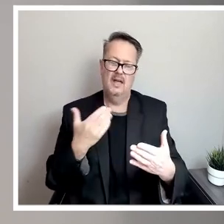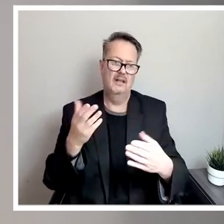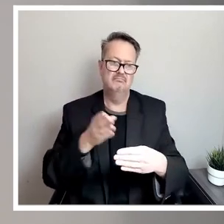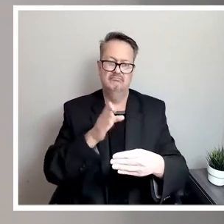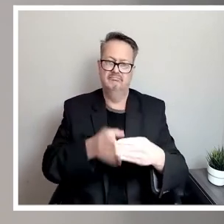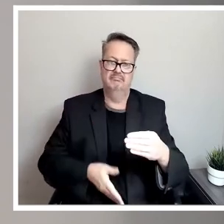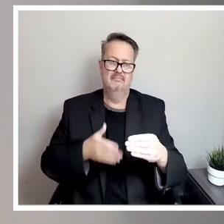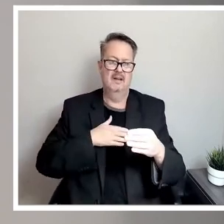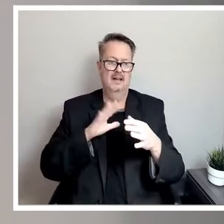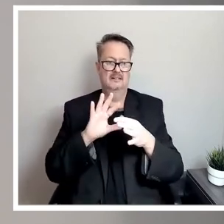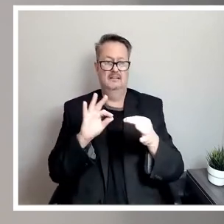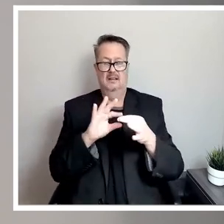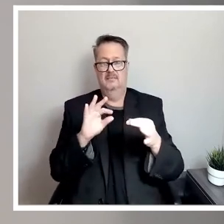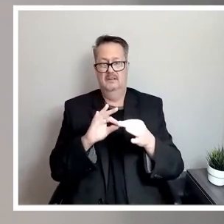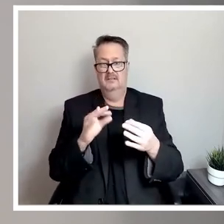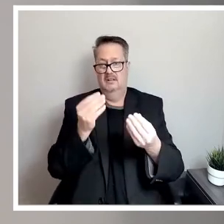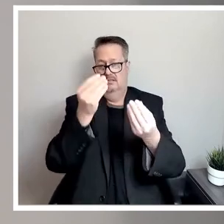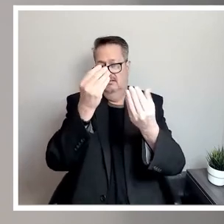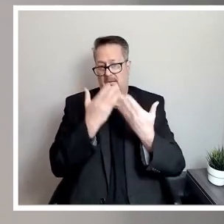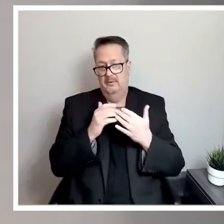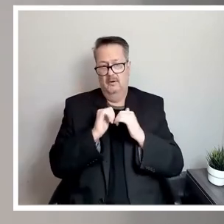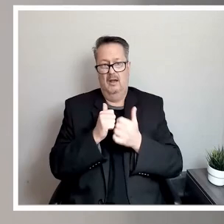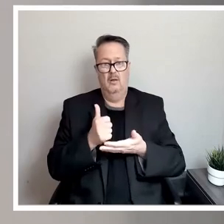let us know how we can help you.